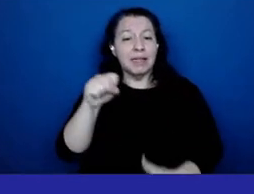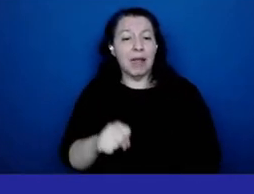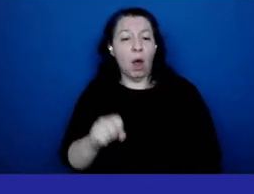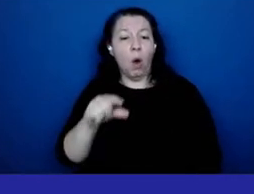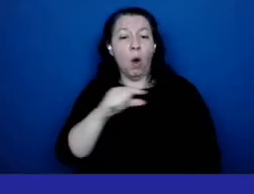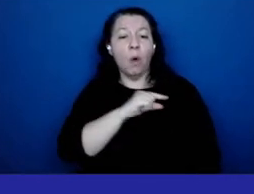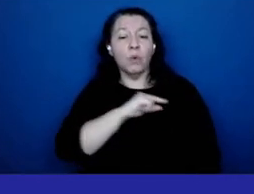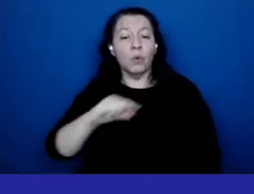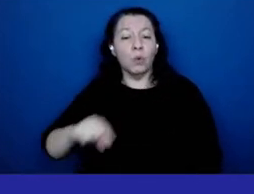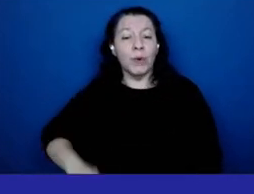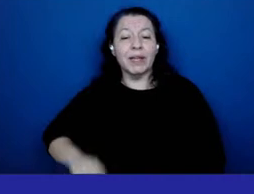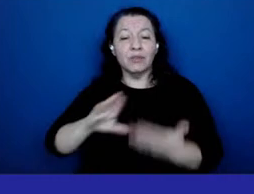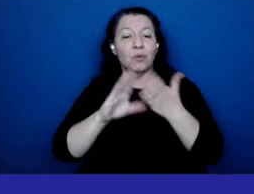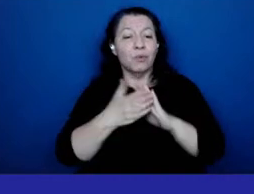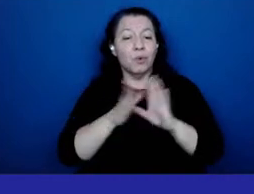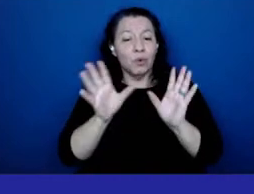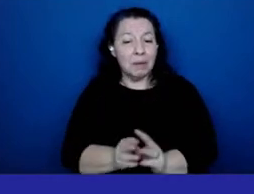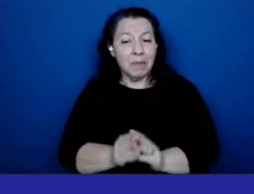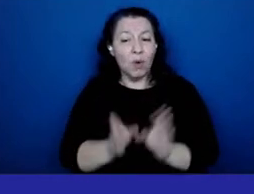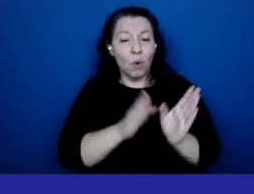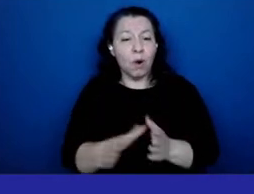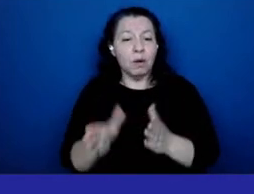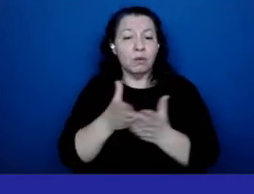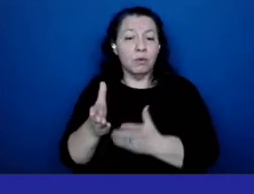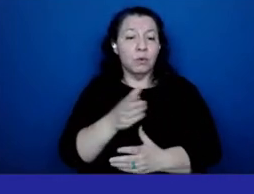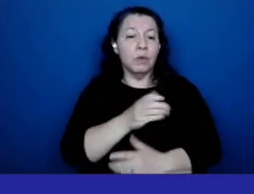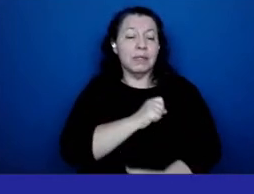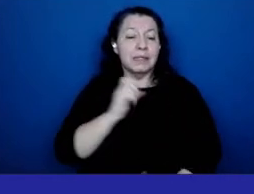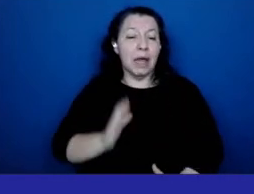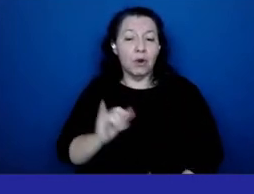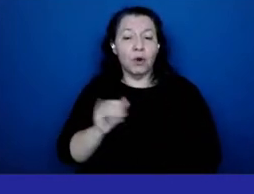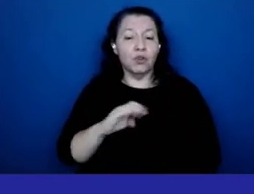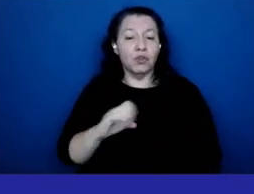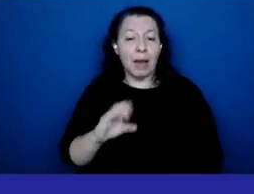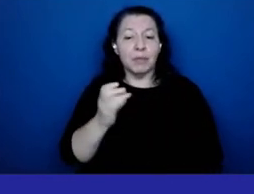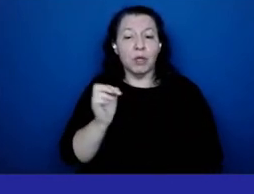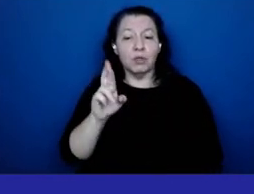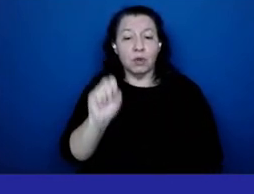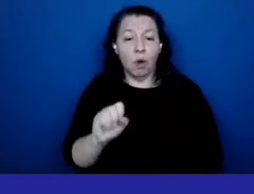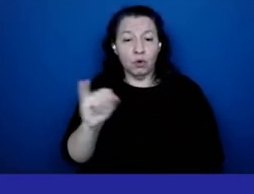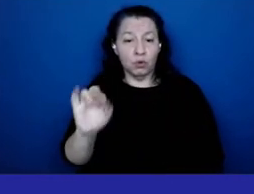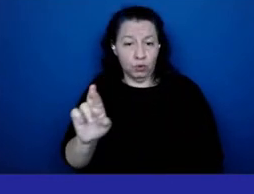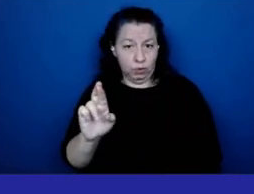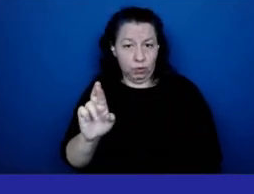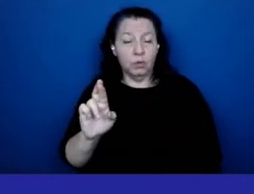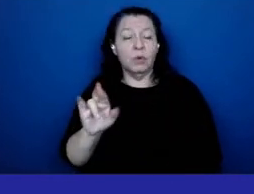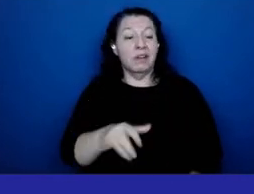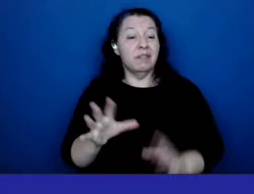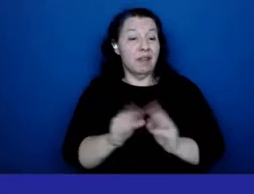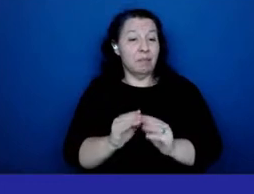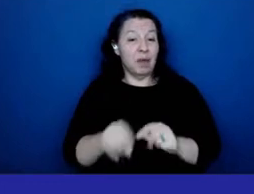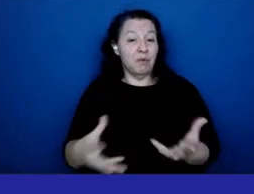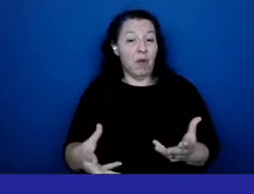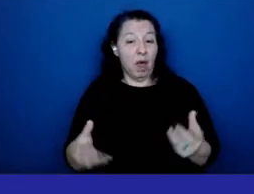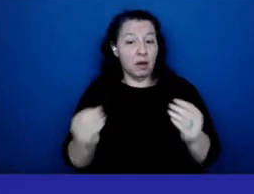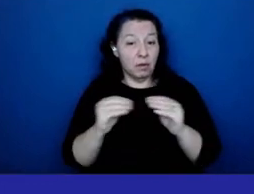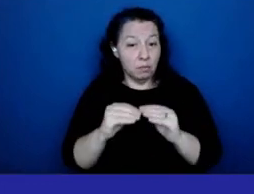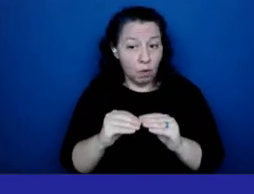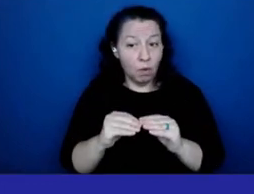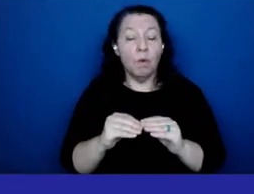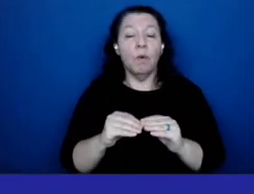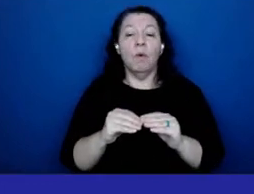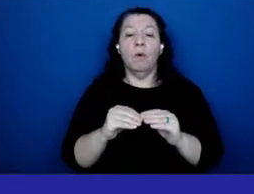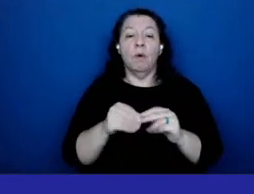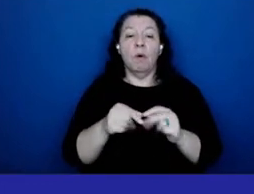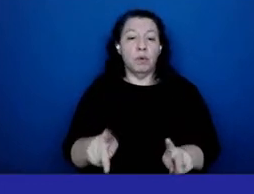meeting organized by Senator James Saunders Jr. These meetings provided yet another forum to